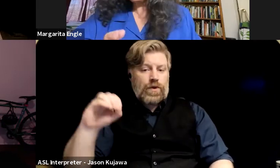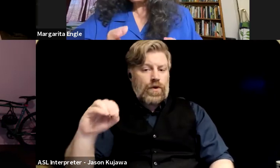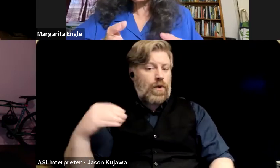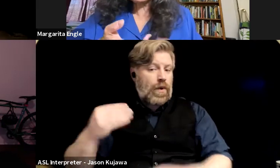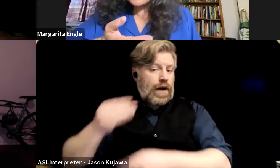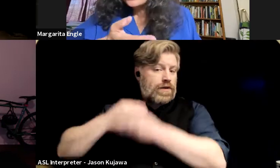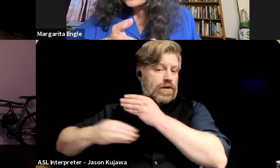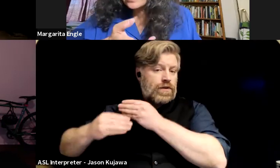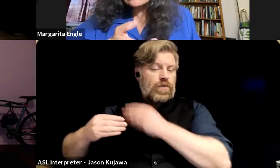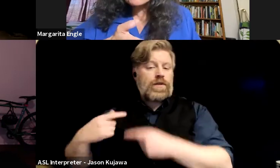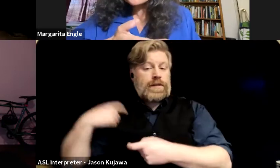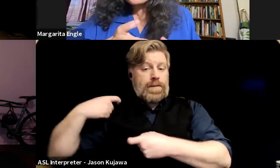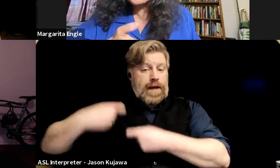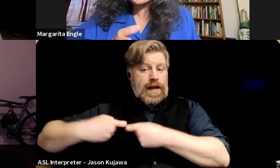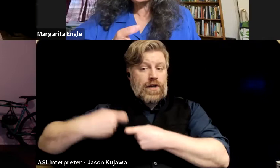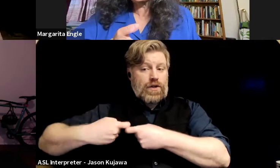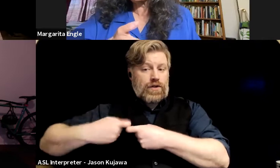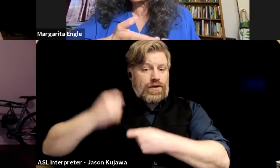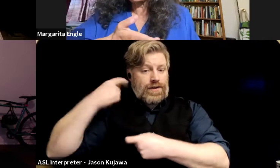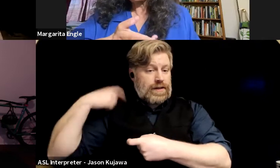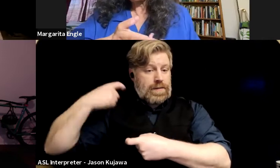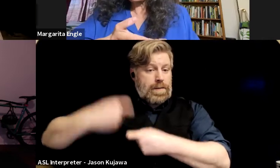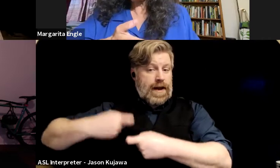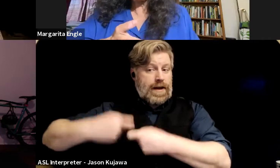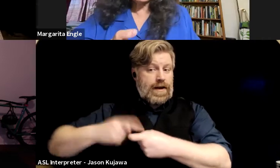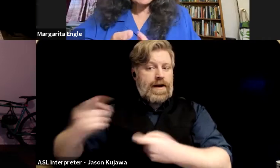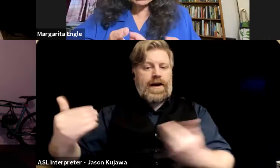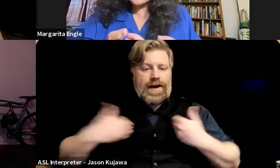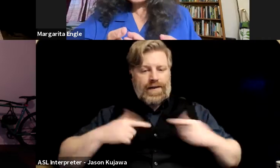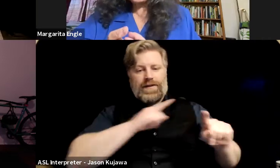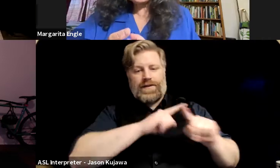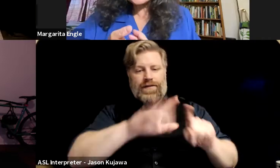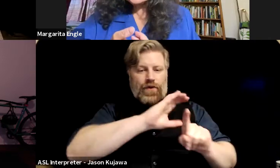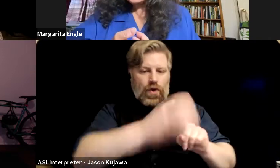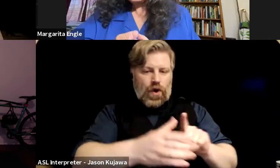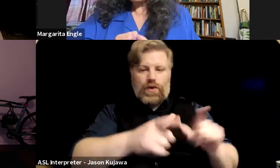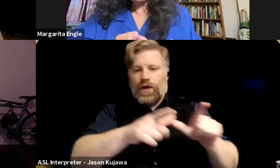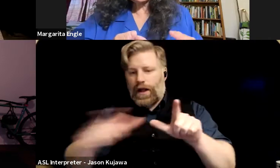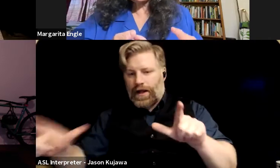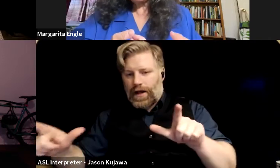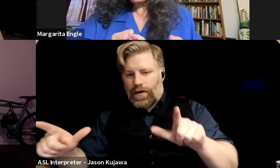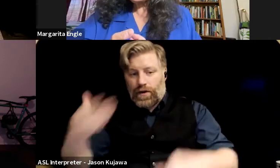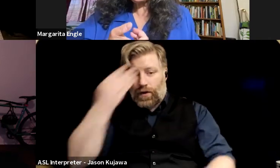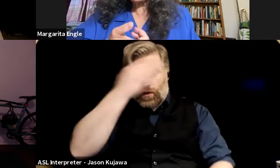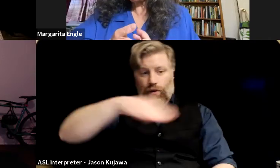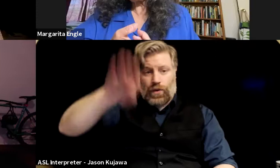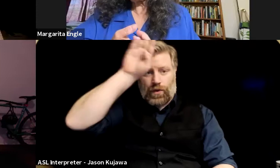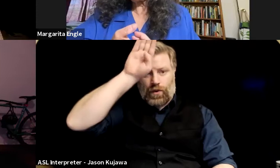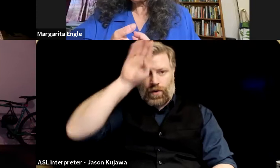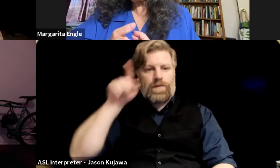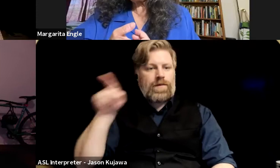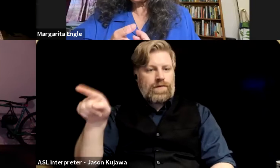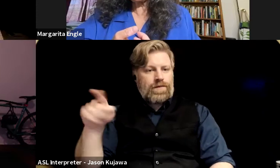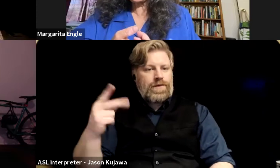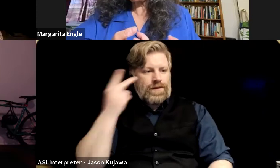Spanish, but Spain has multiple cultures and languages, so in Cuba, you know, they differentiated